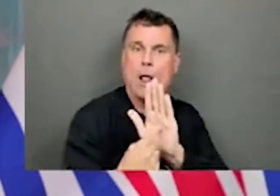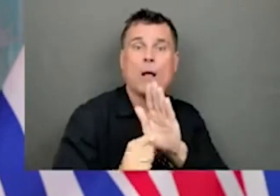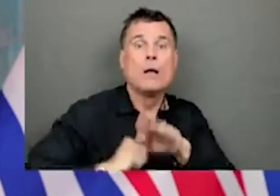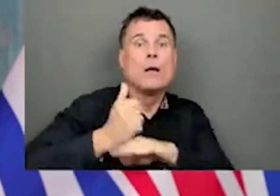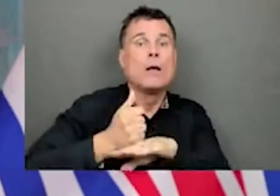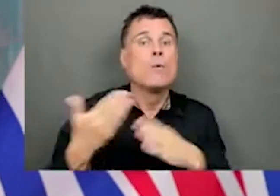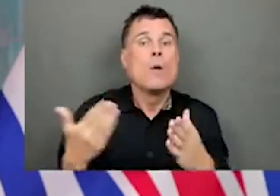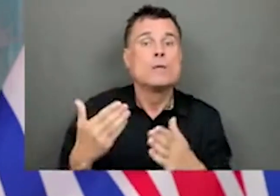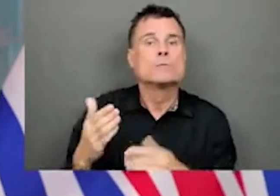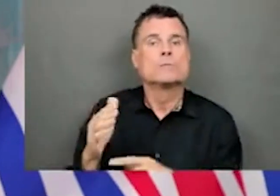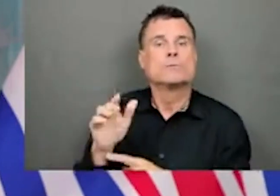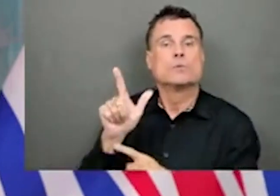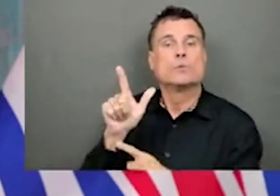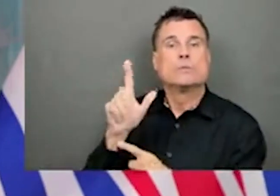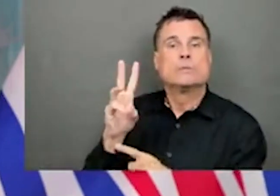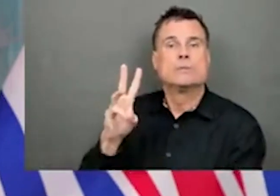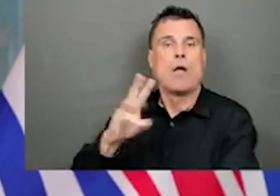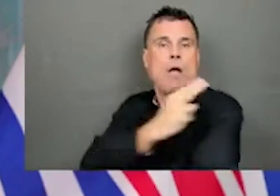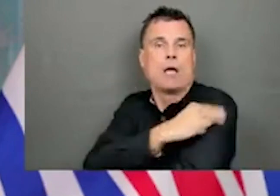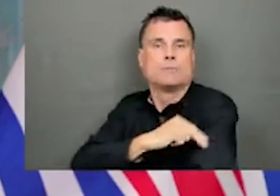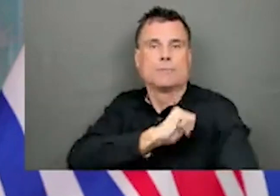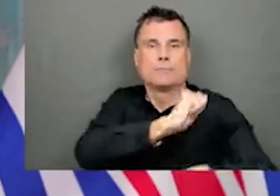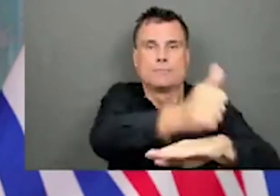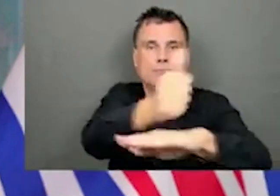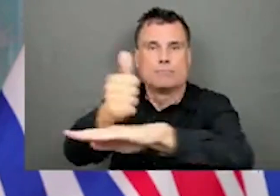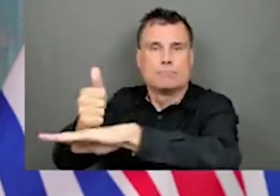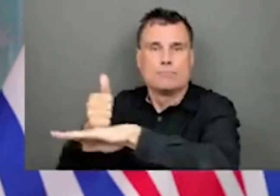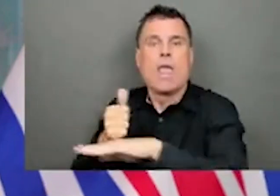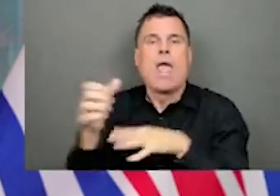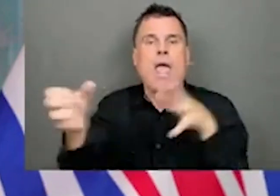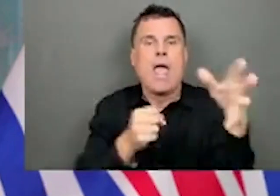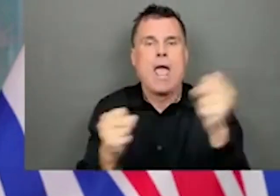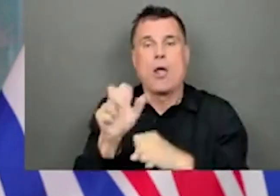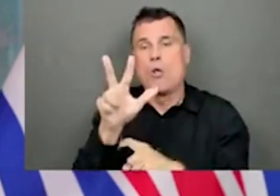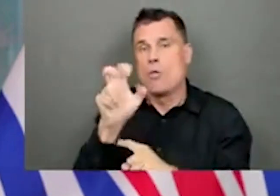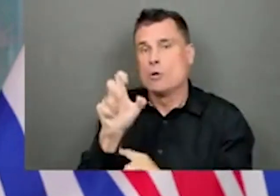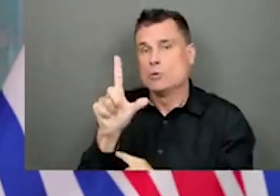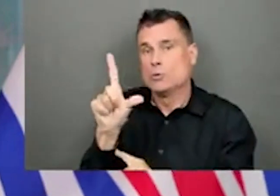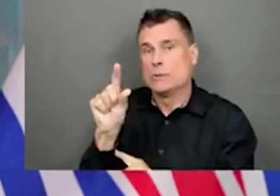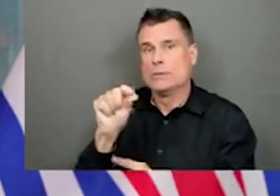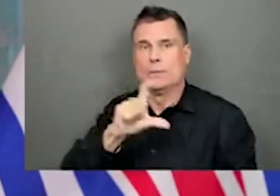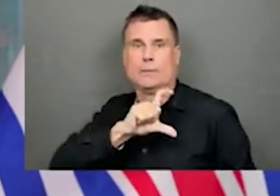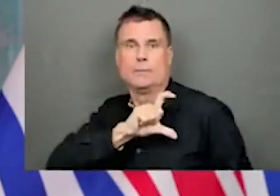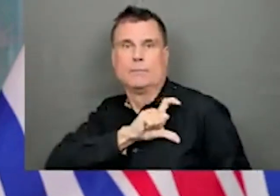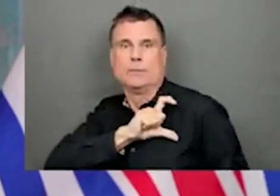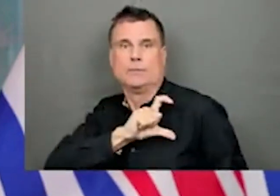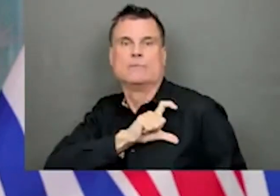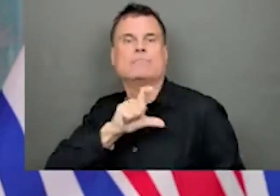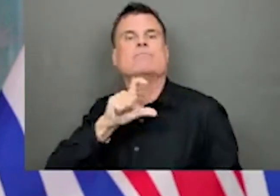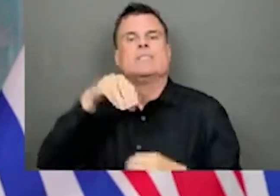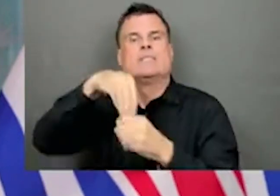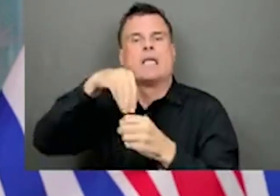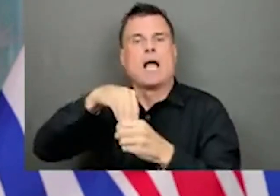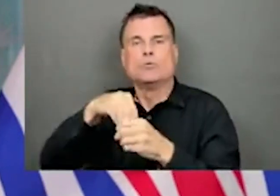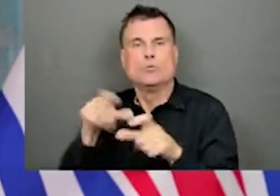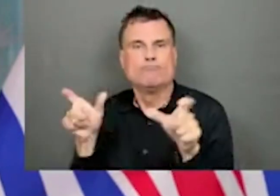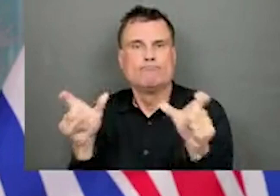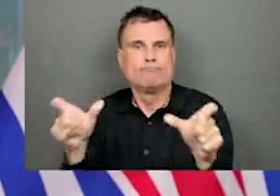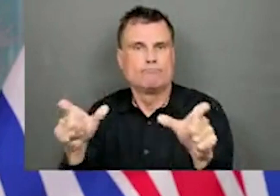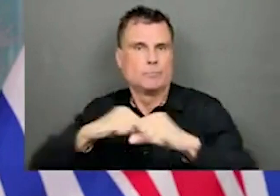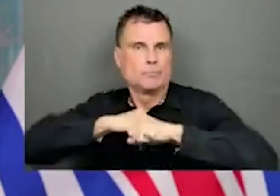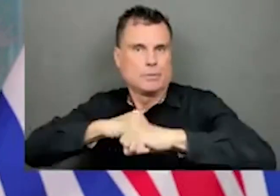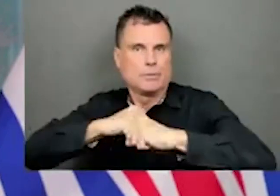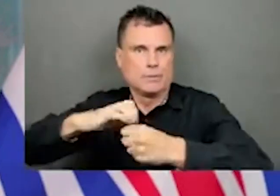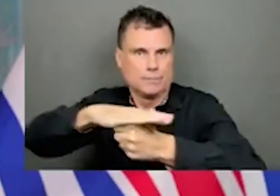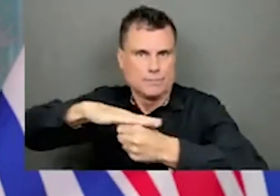authorities, hiring 320 in-house protection service officers and 14 violence prevention leads to ensure